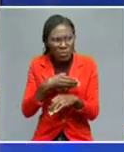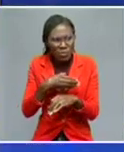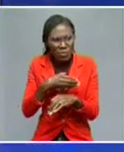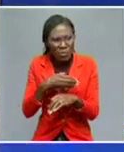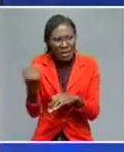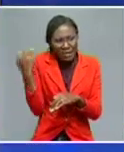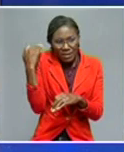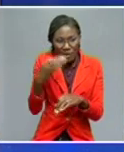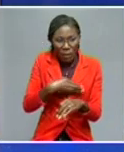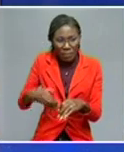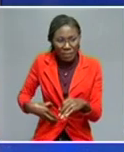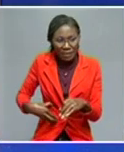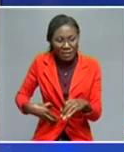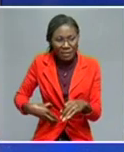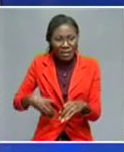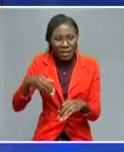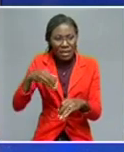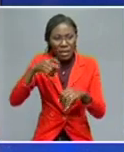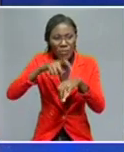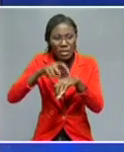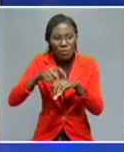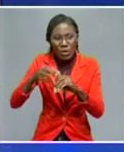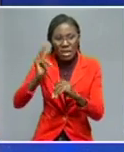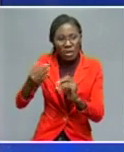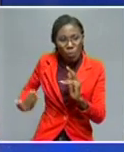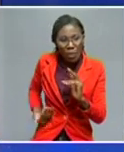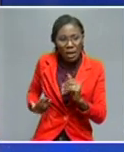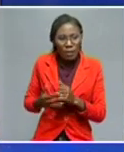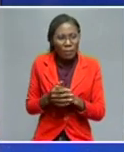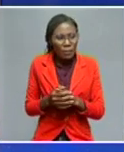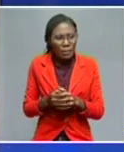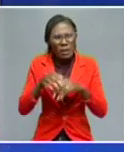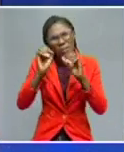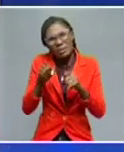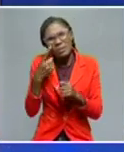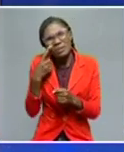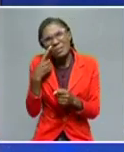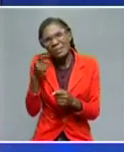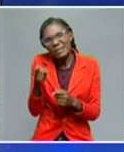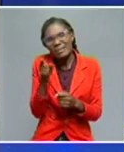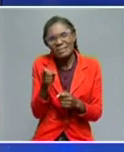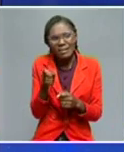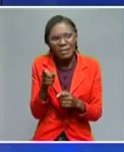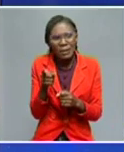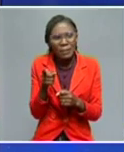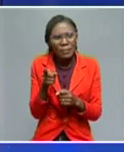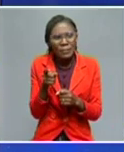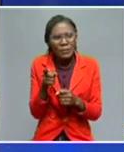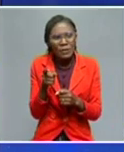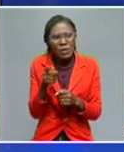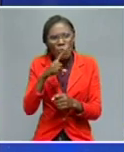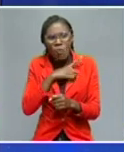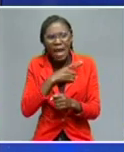president was in power. So you can see that the aggressive